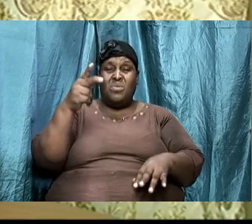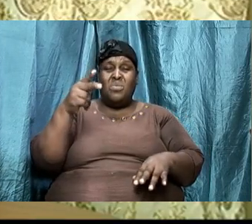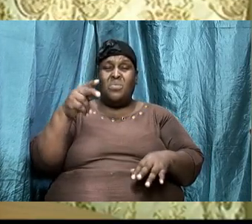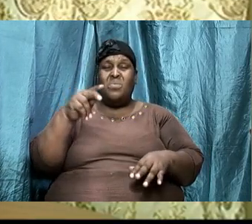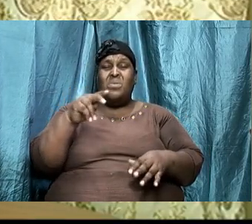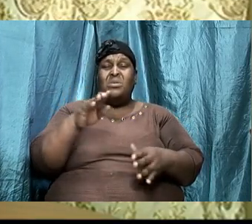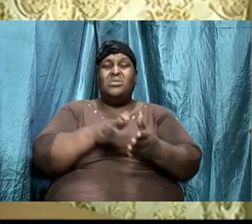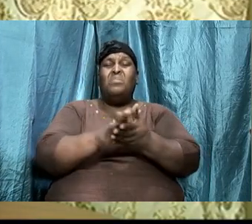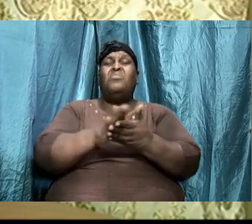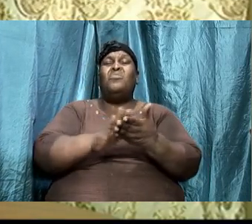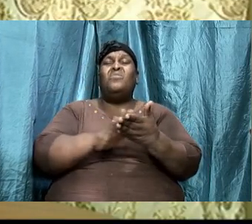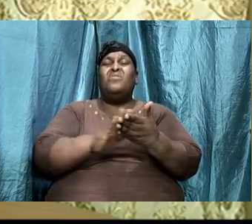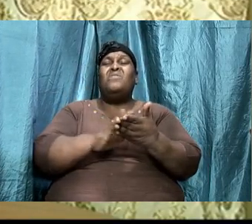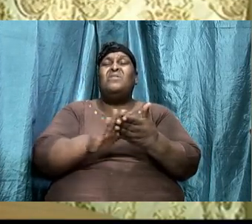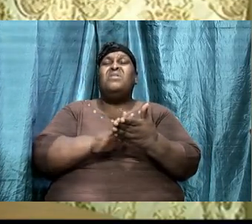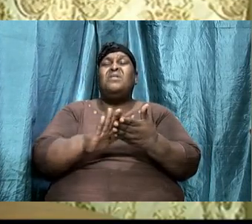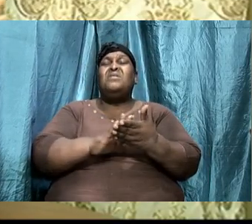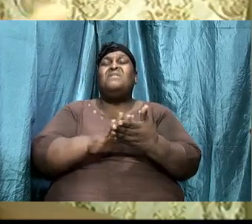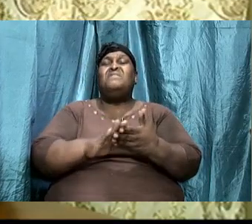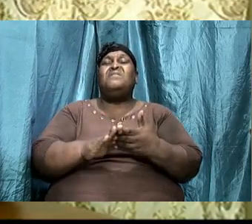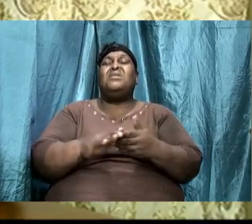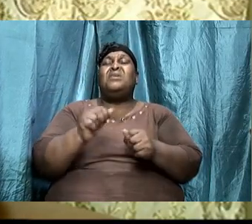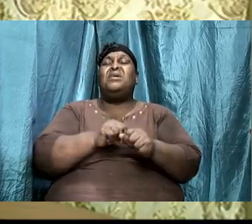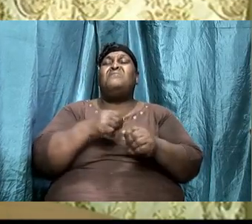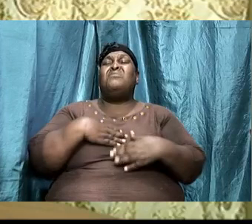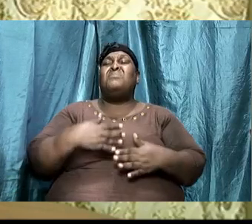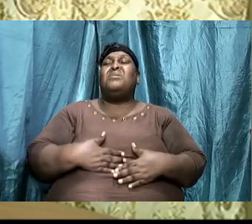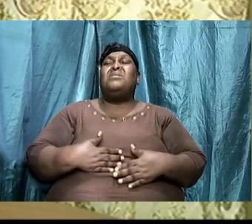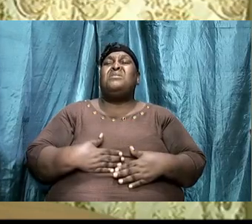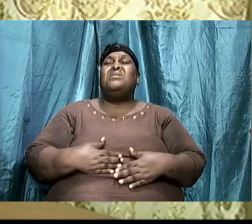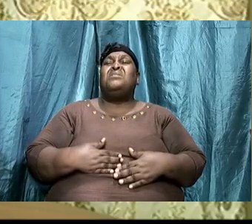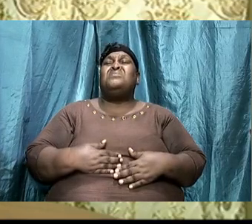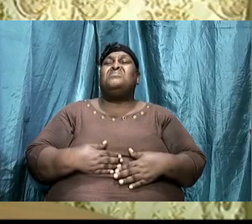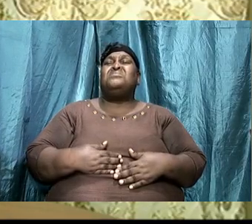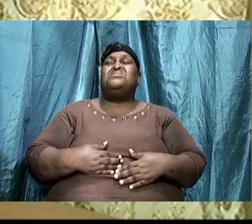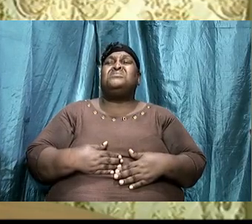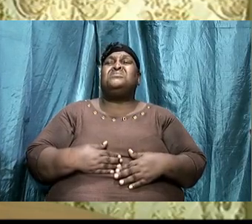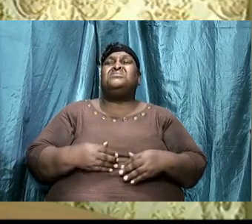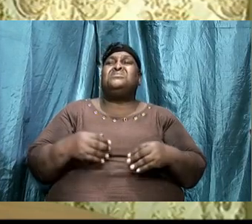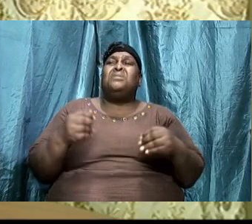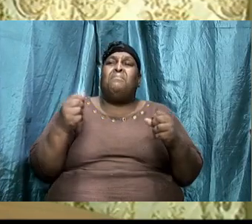muster up and you know fish and the star is the star but